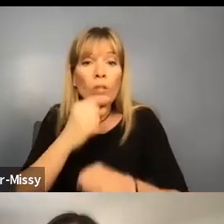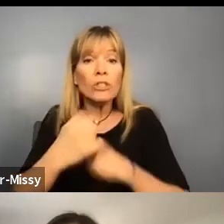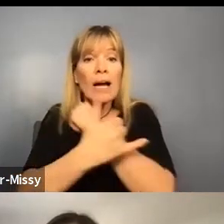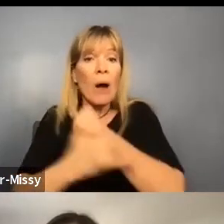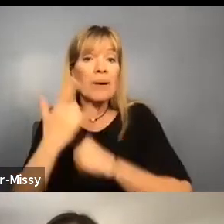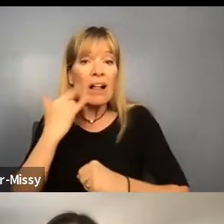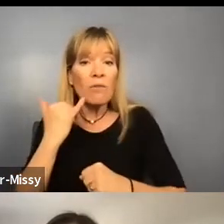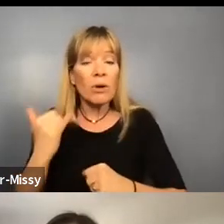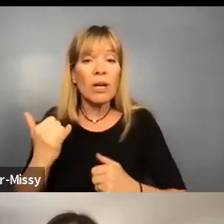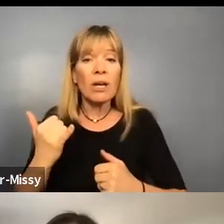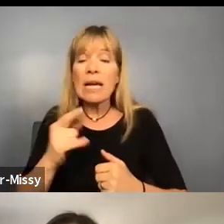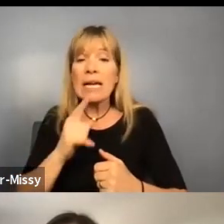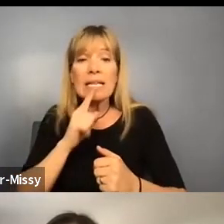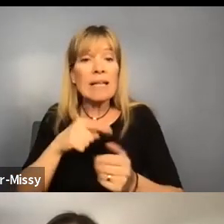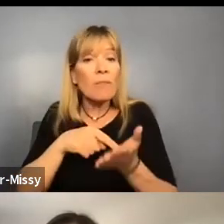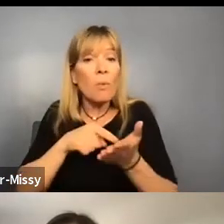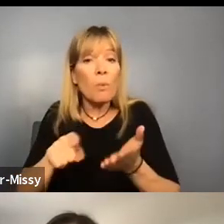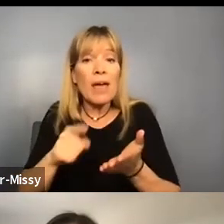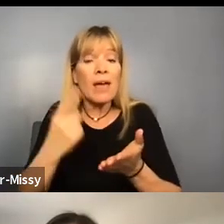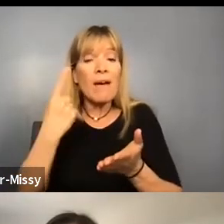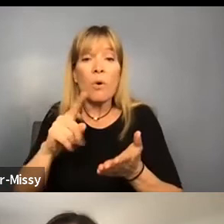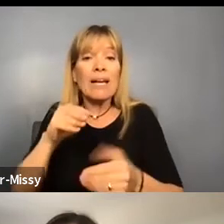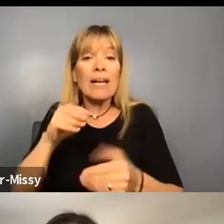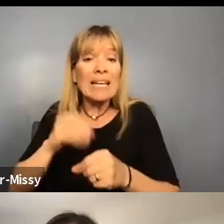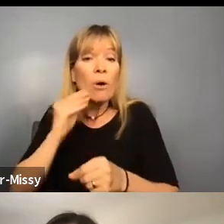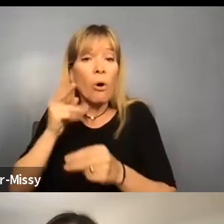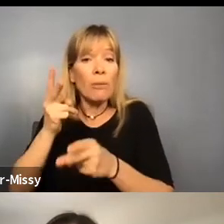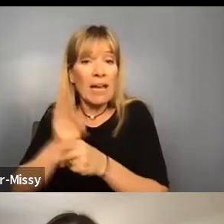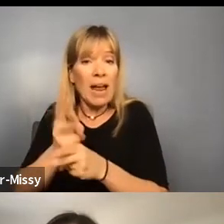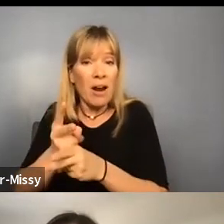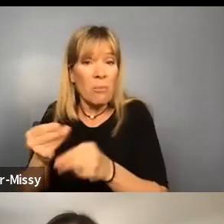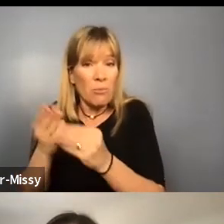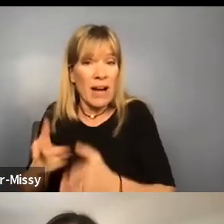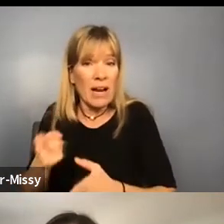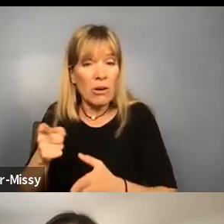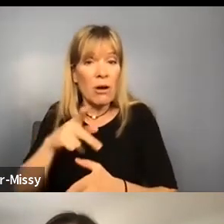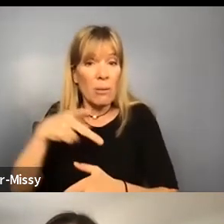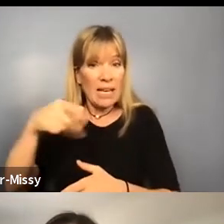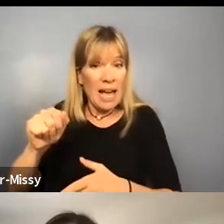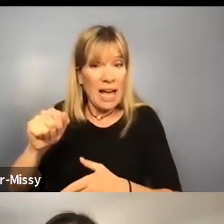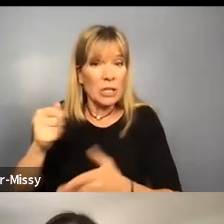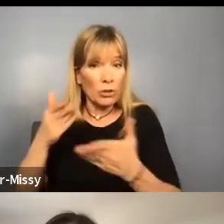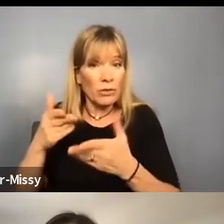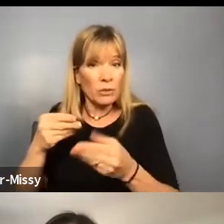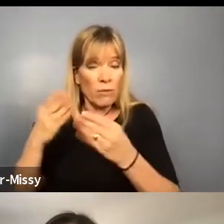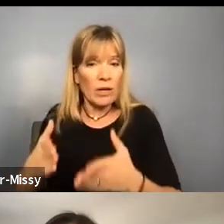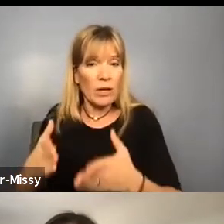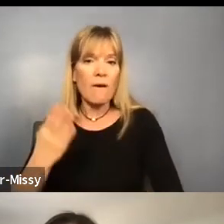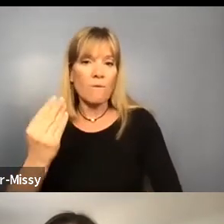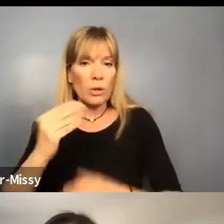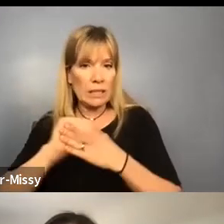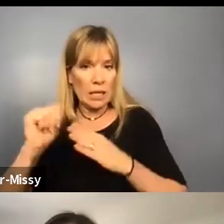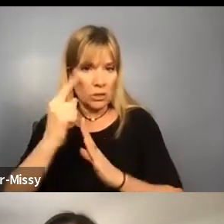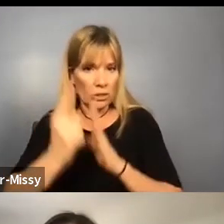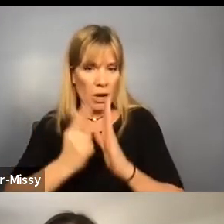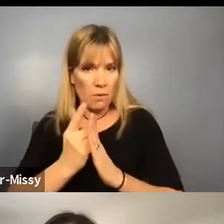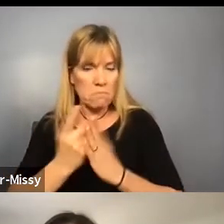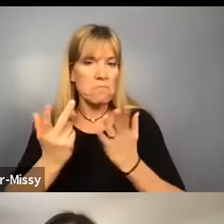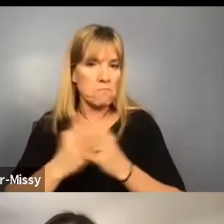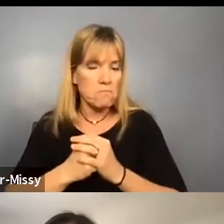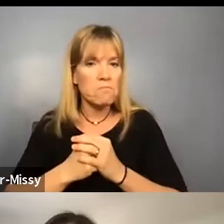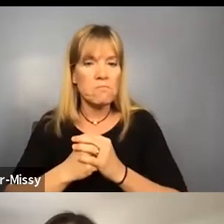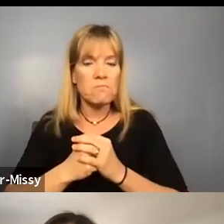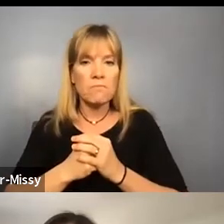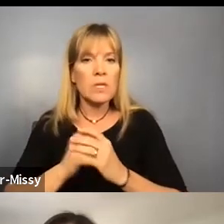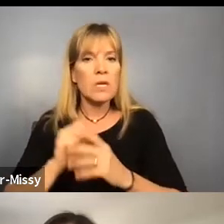I'm at, the wage for an in-home, uh, care provider, personal assistance services provider is $14 an hour. Um,